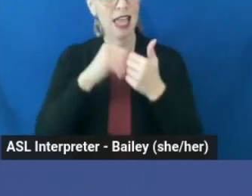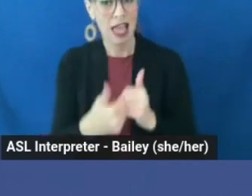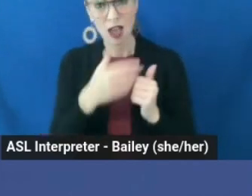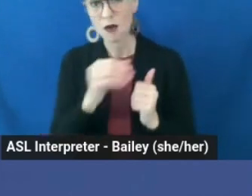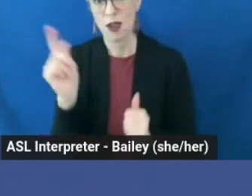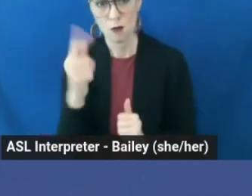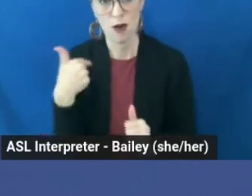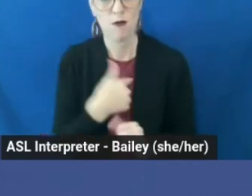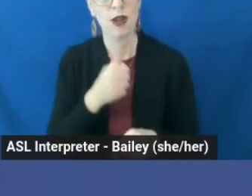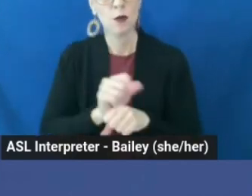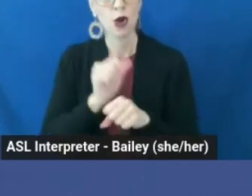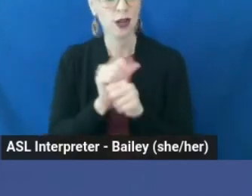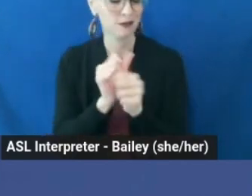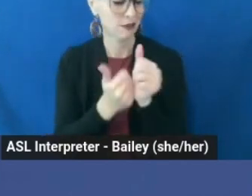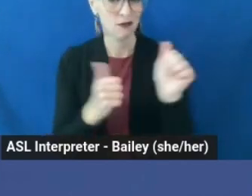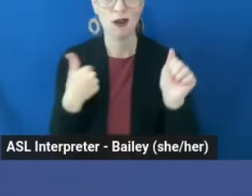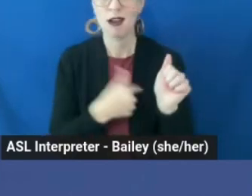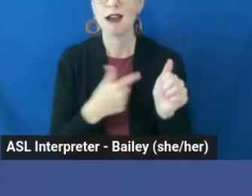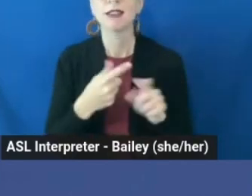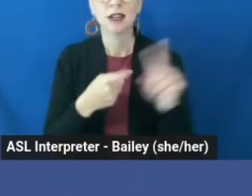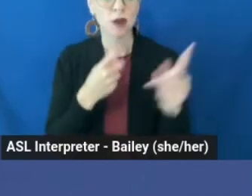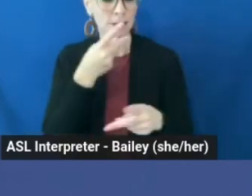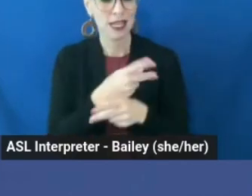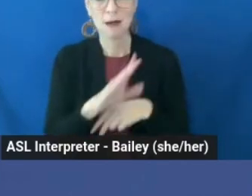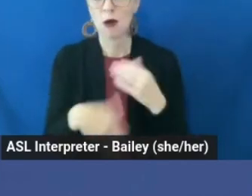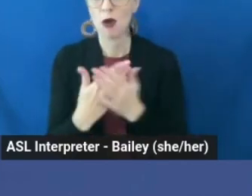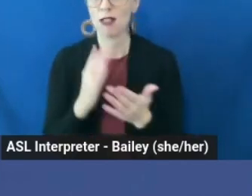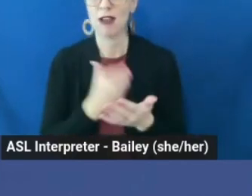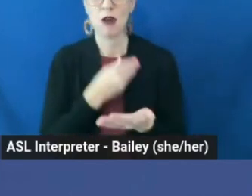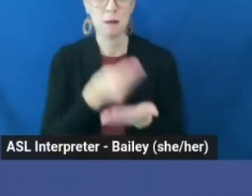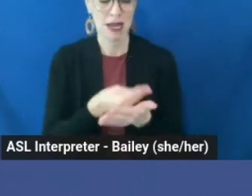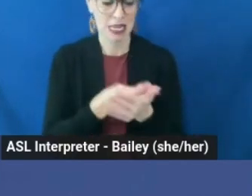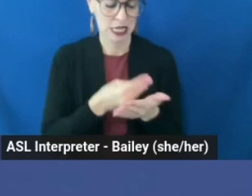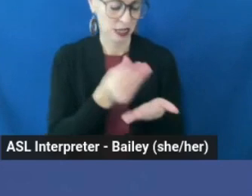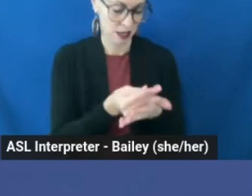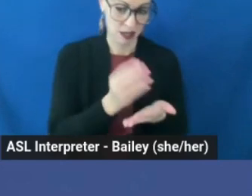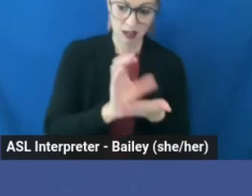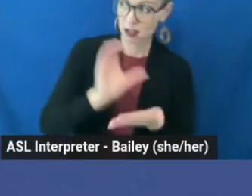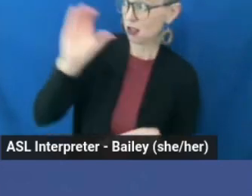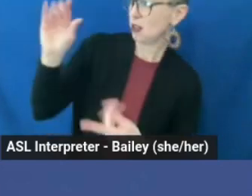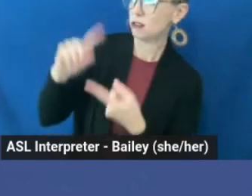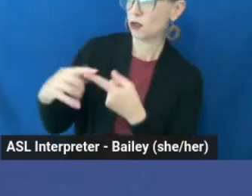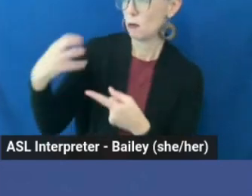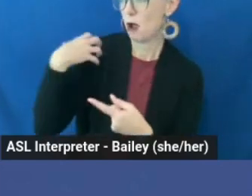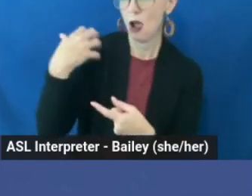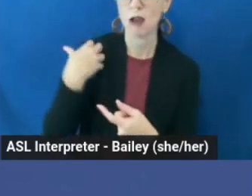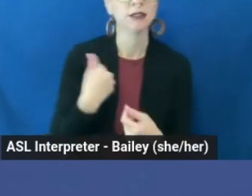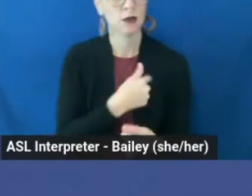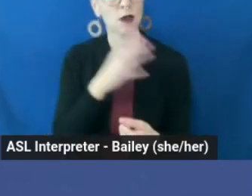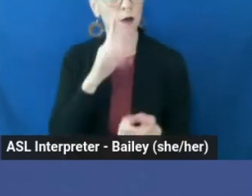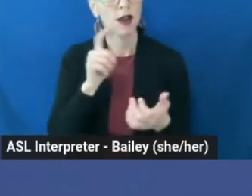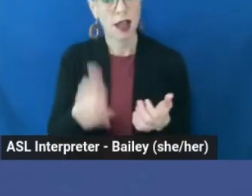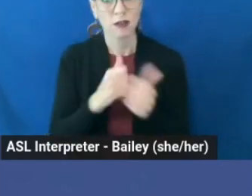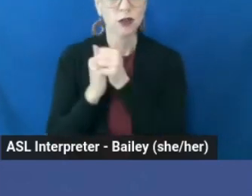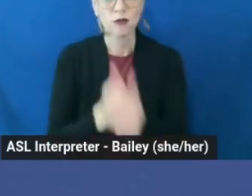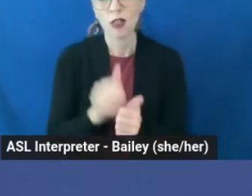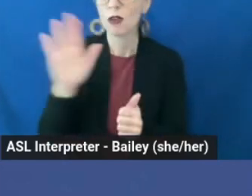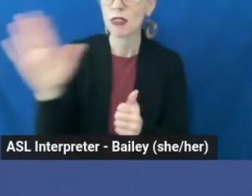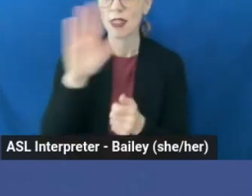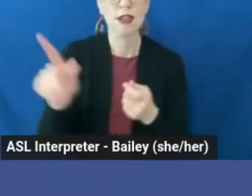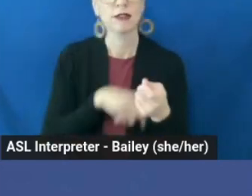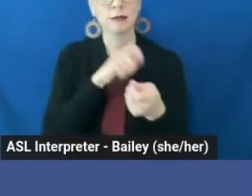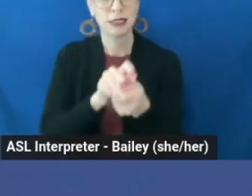work, prevent us from keeping all of the money given for our services, make us work under coercive conditions of bosses and managers,